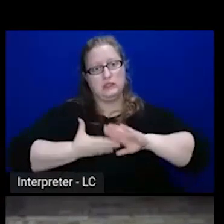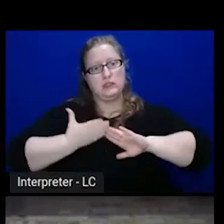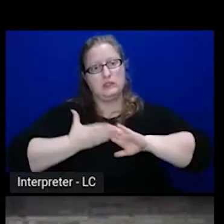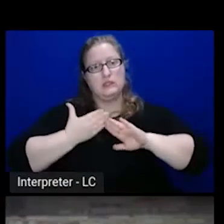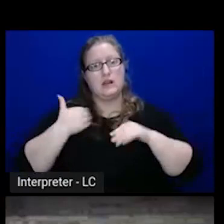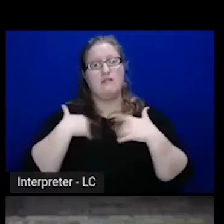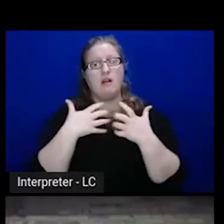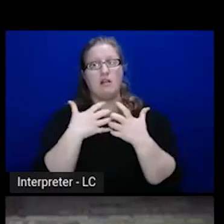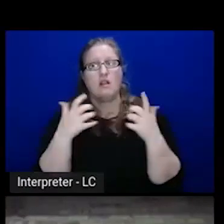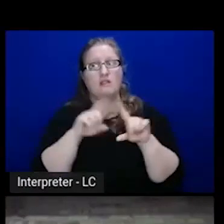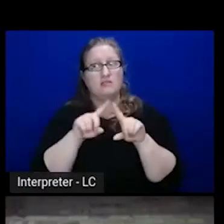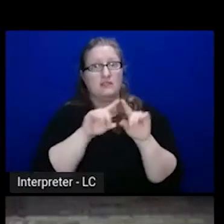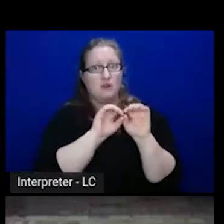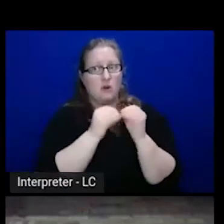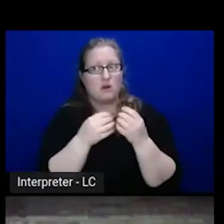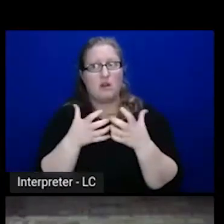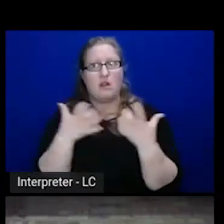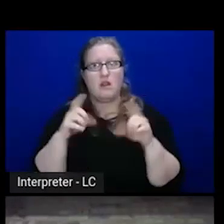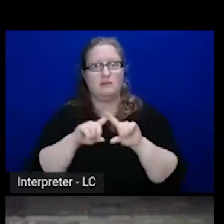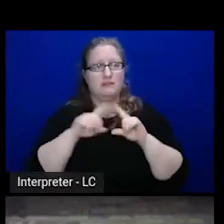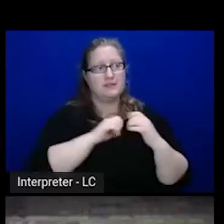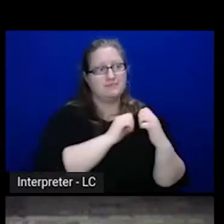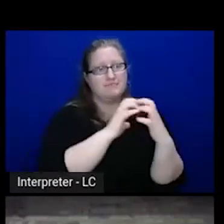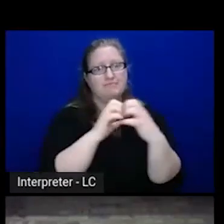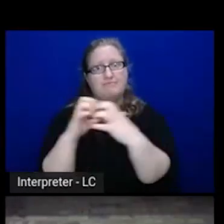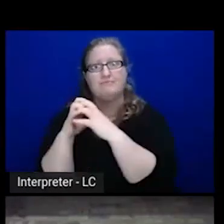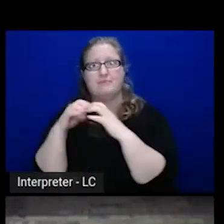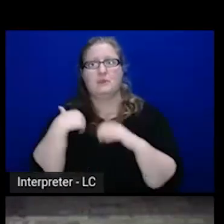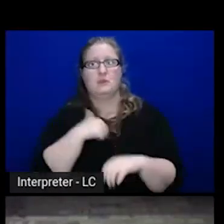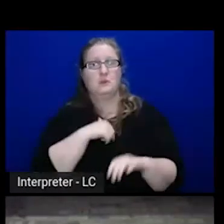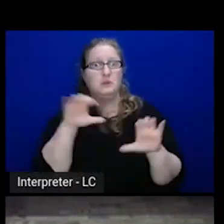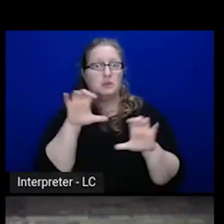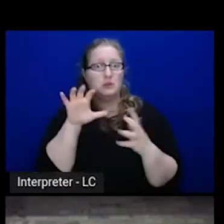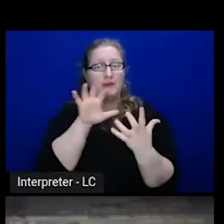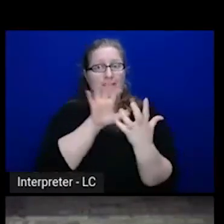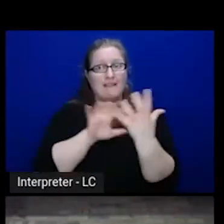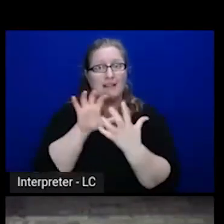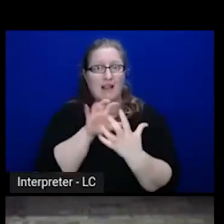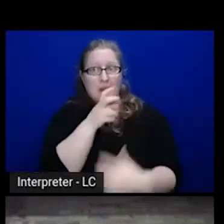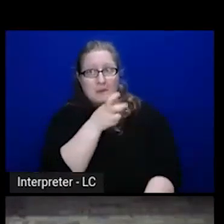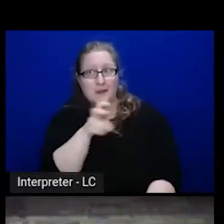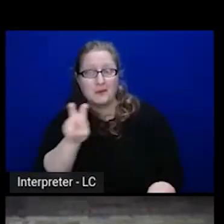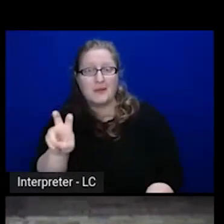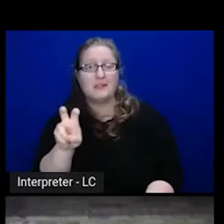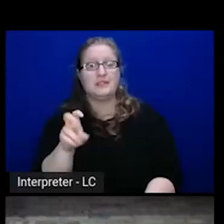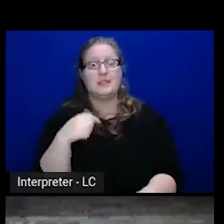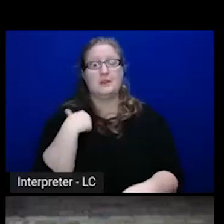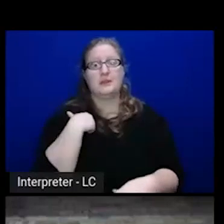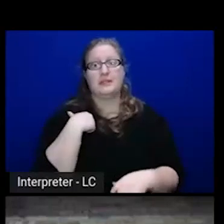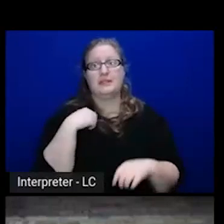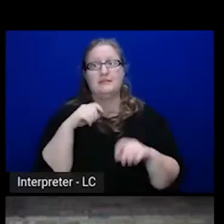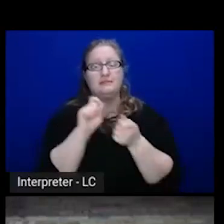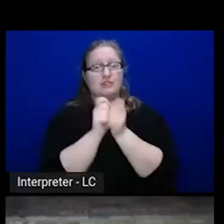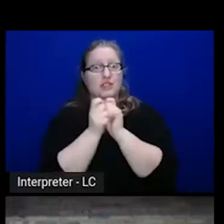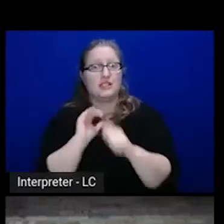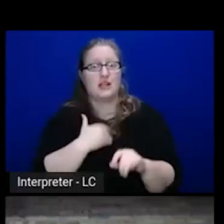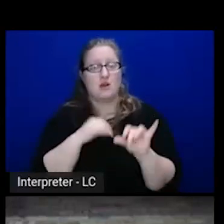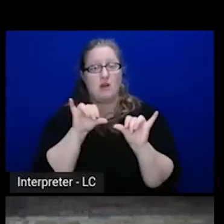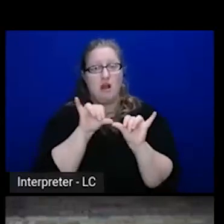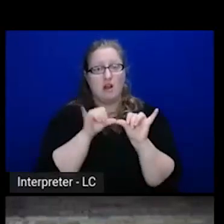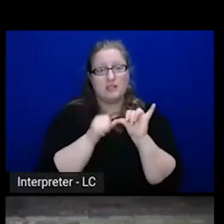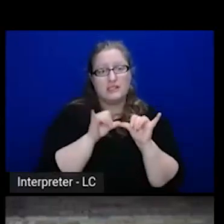organizations, we're doing cloud migrations, we're talking about doing things about changing our architectures from monolith to